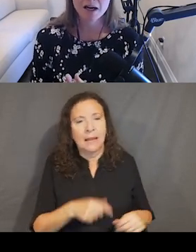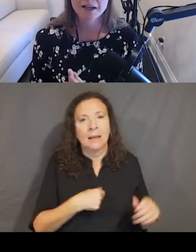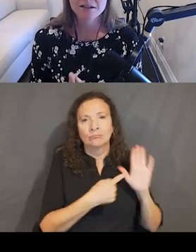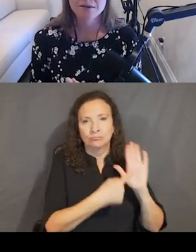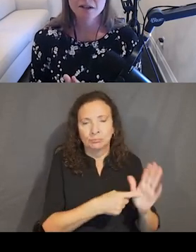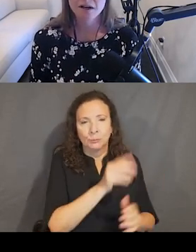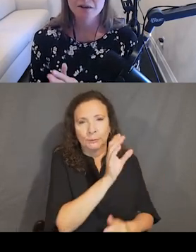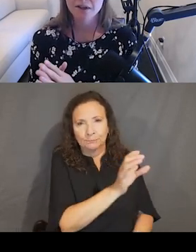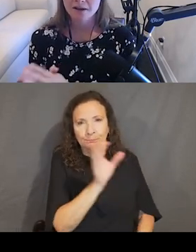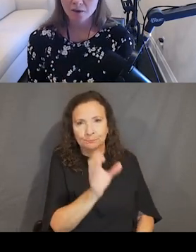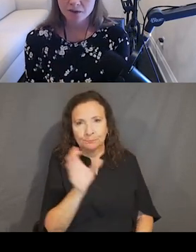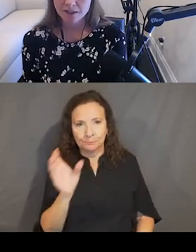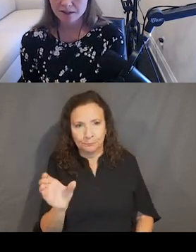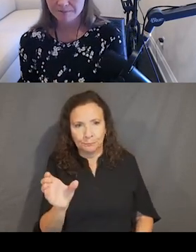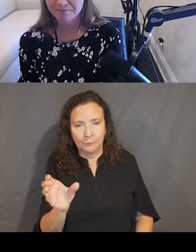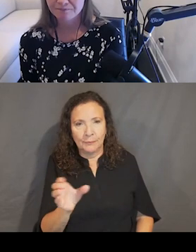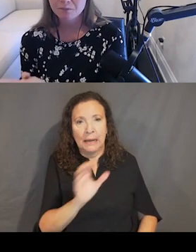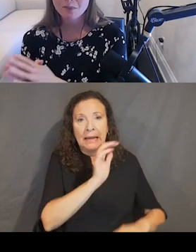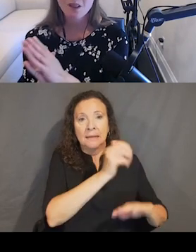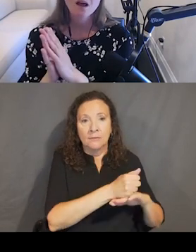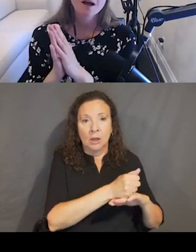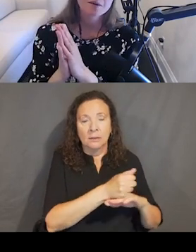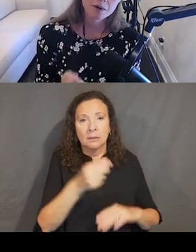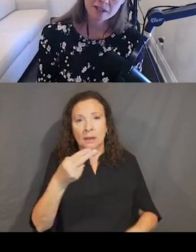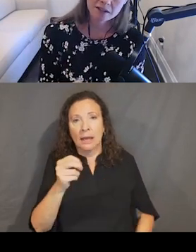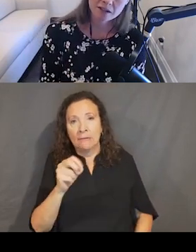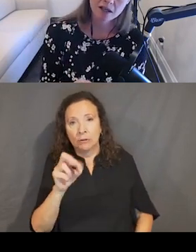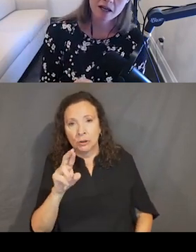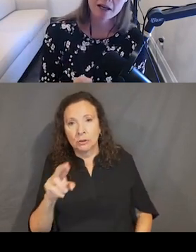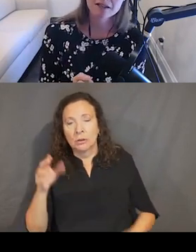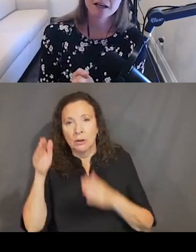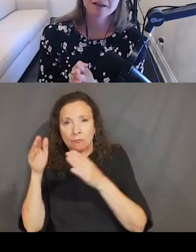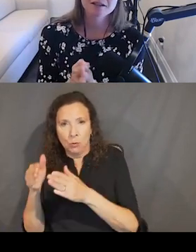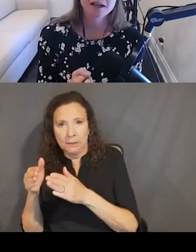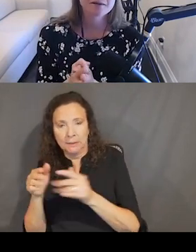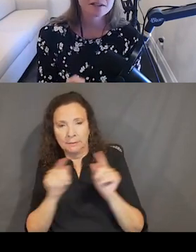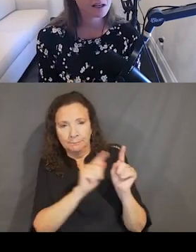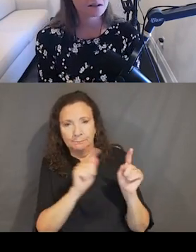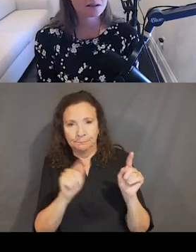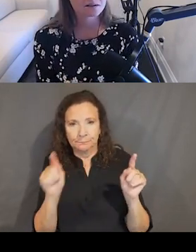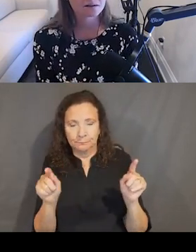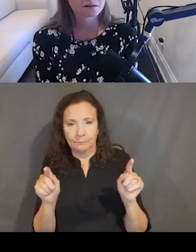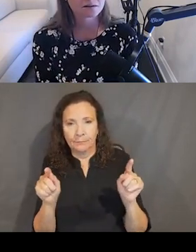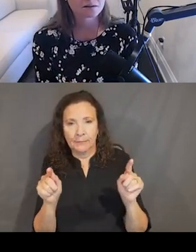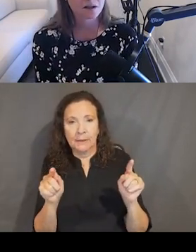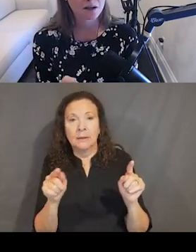in default hover and focus states. The point here is that the design of the states are